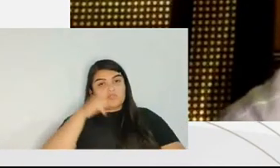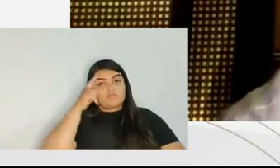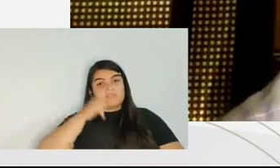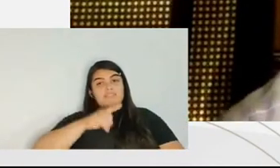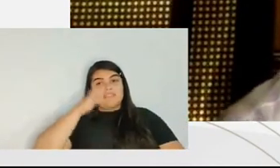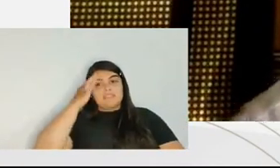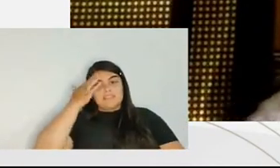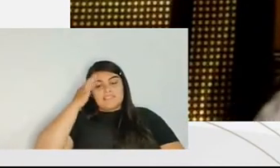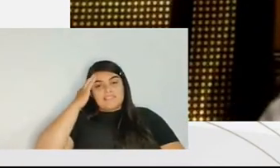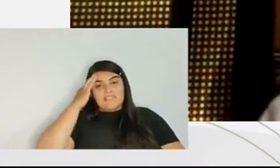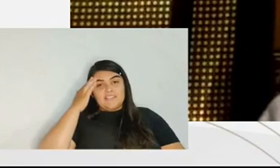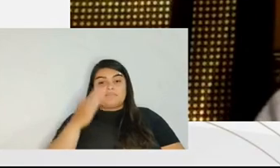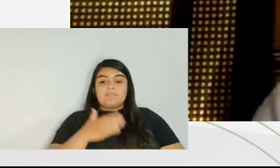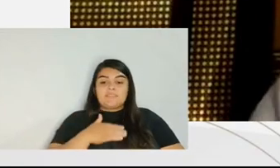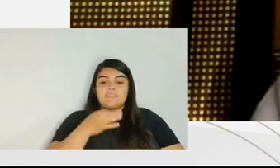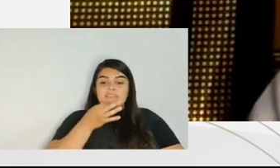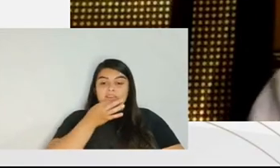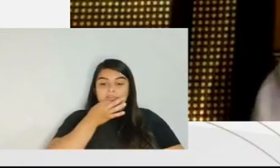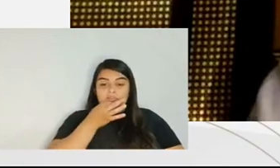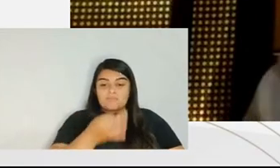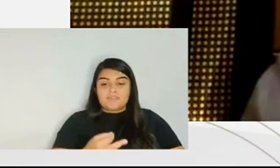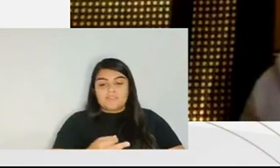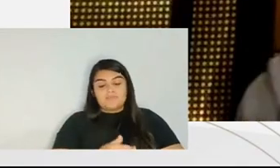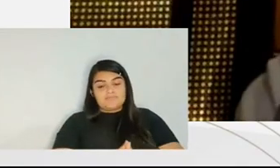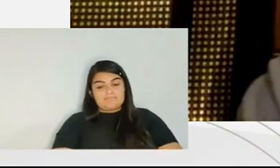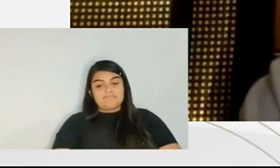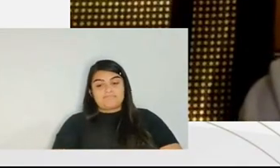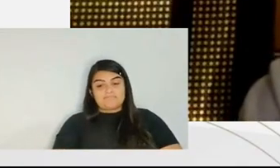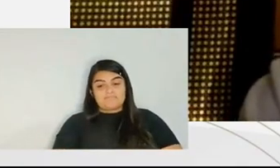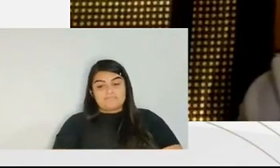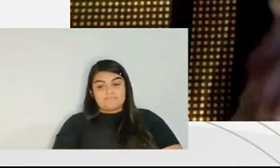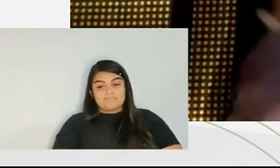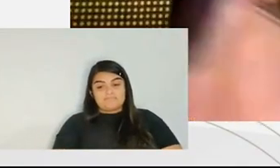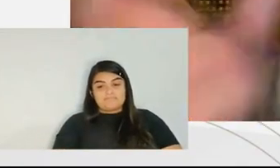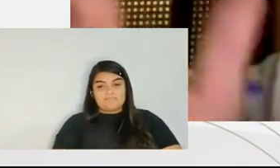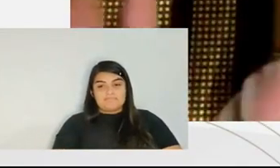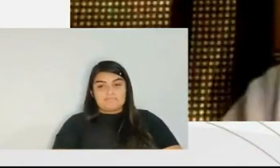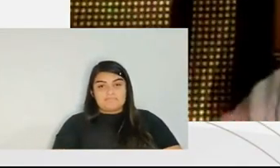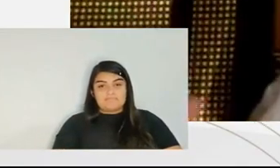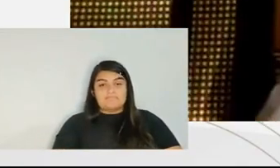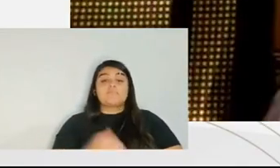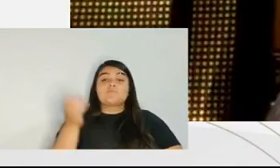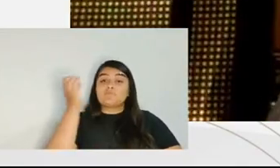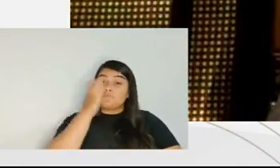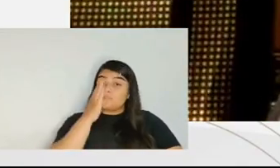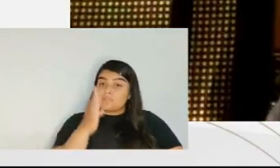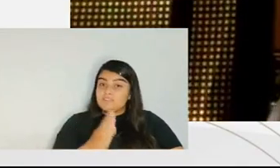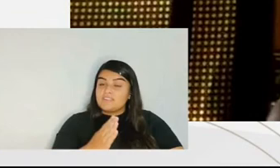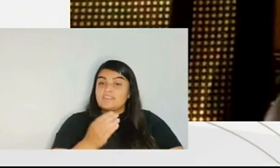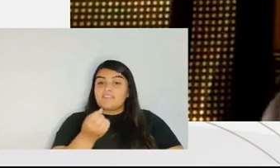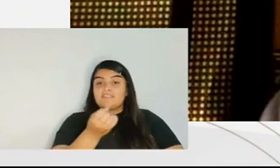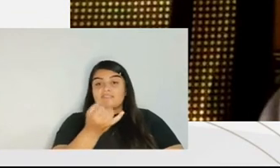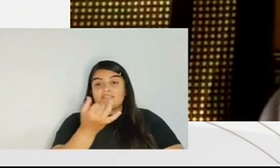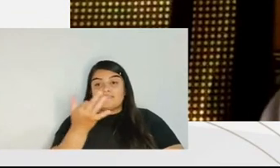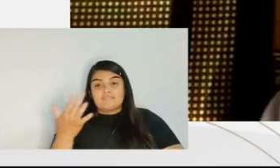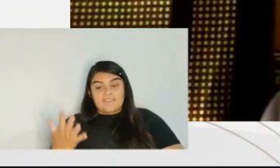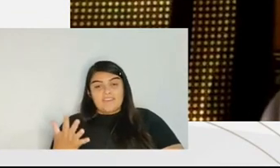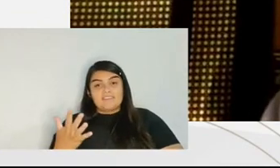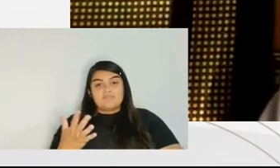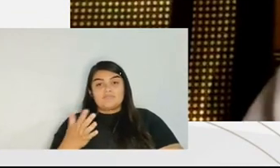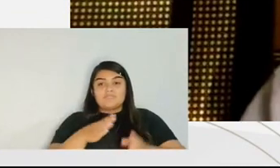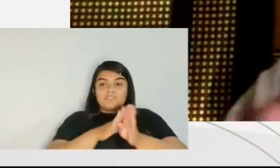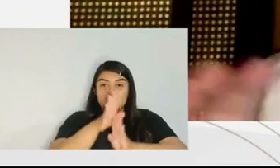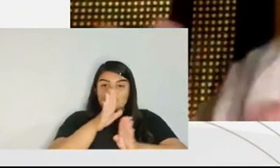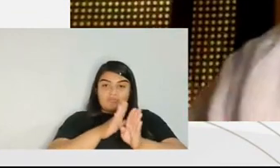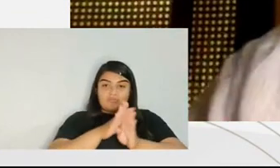even for you all to understand my suggestion brazil has many tools for